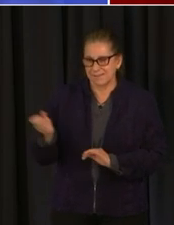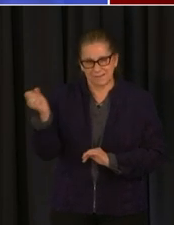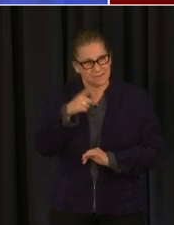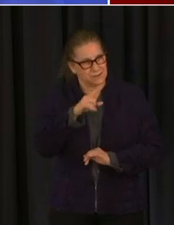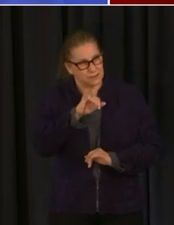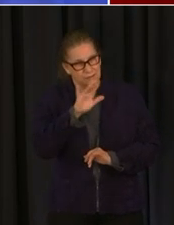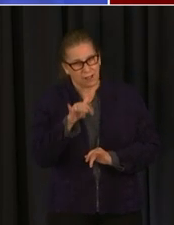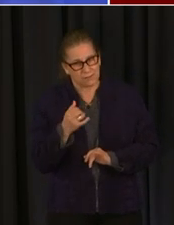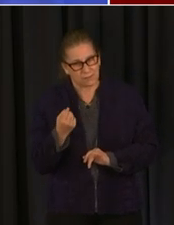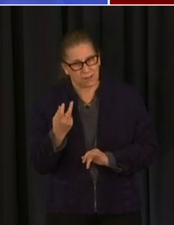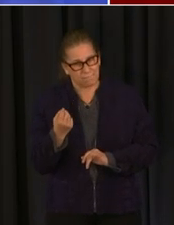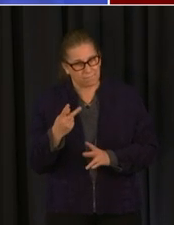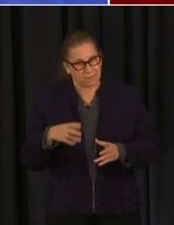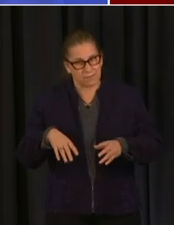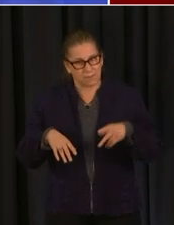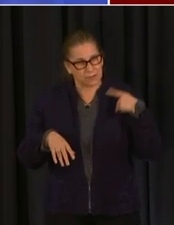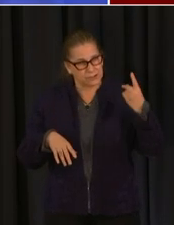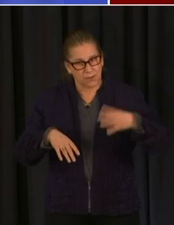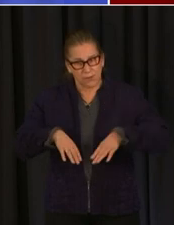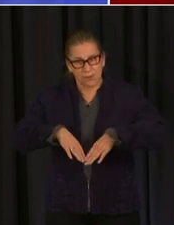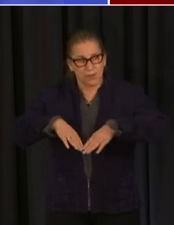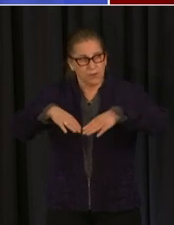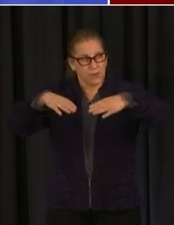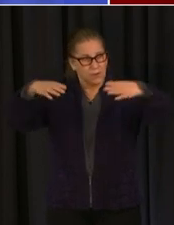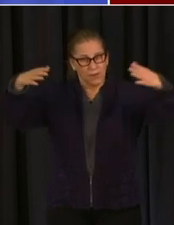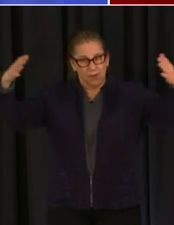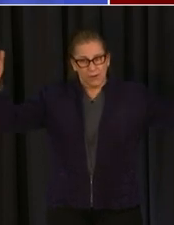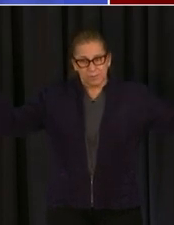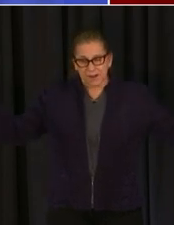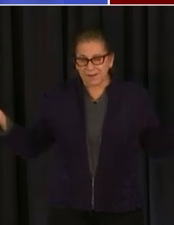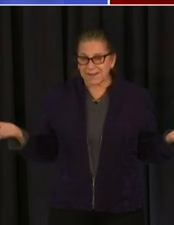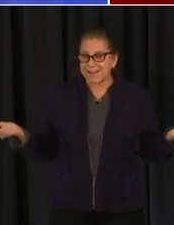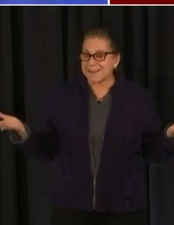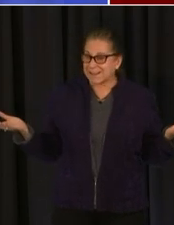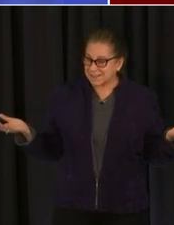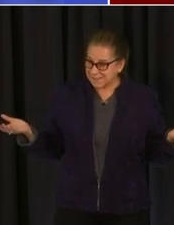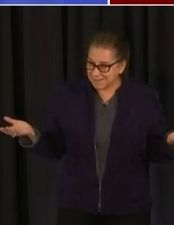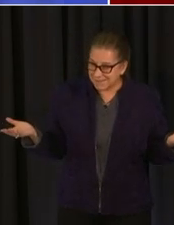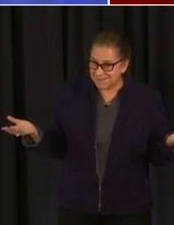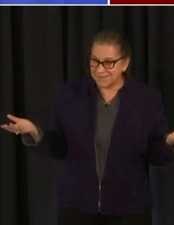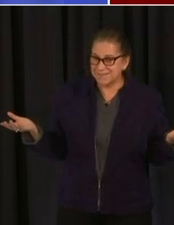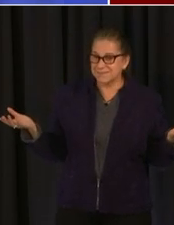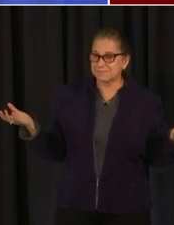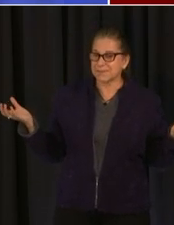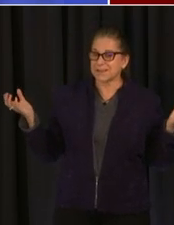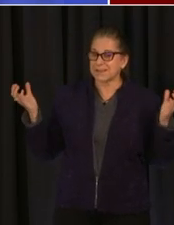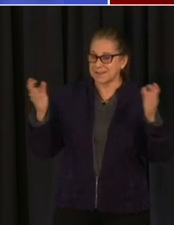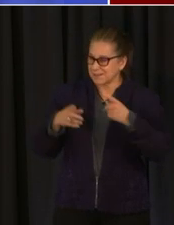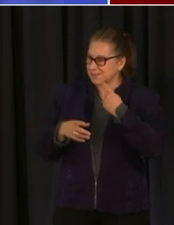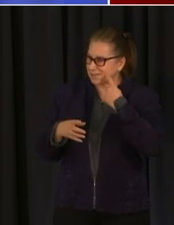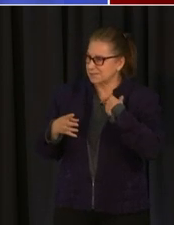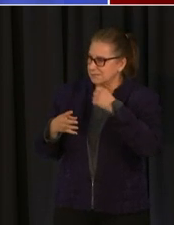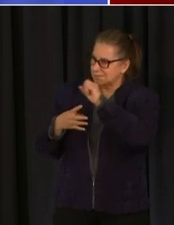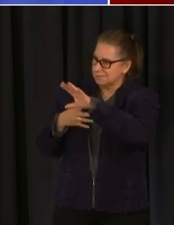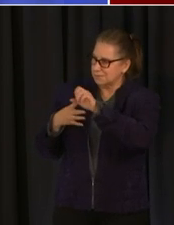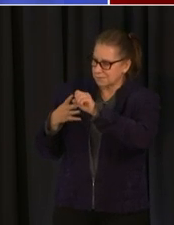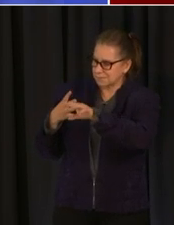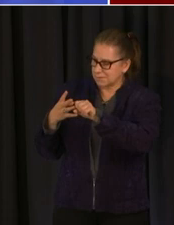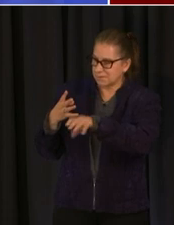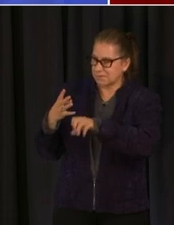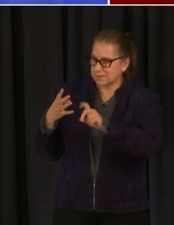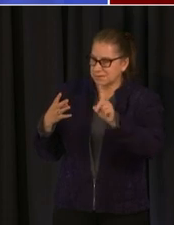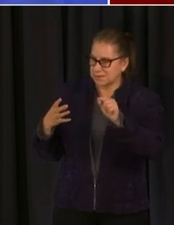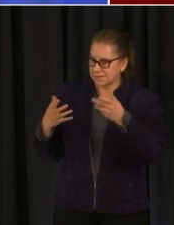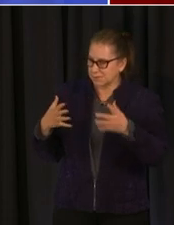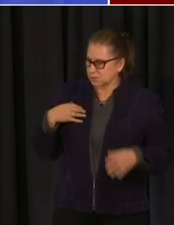wearing a mask is that um if you want to go back to the the dates that i mentioned sam uh we we're looking at uh